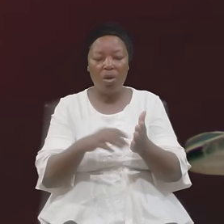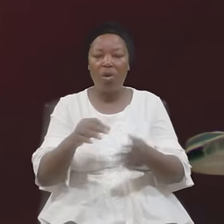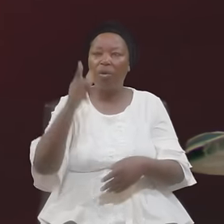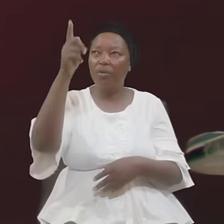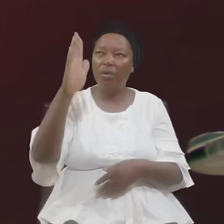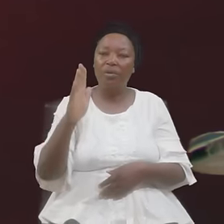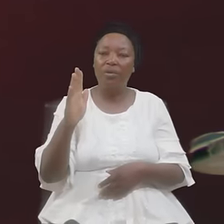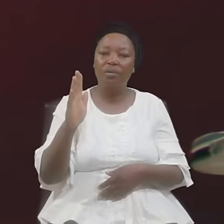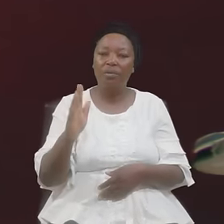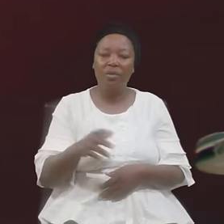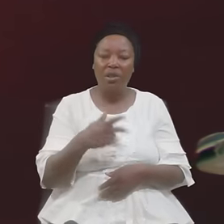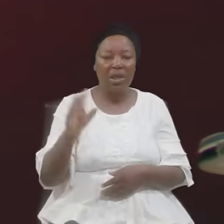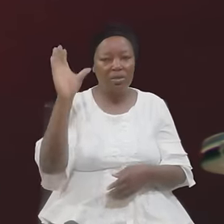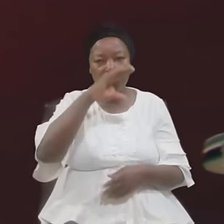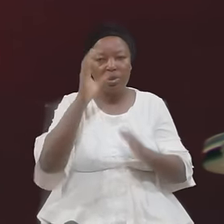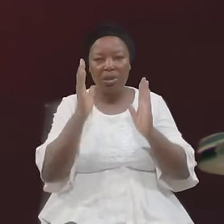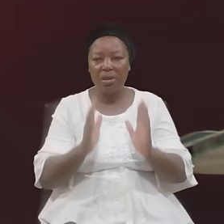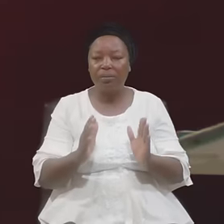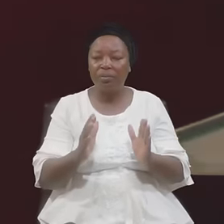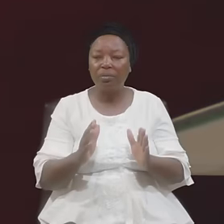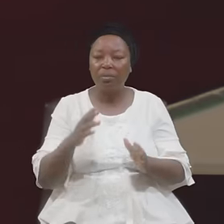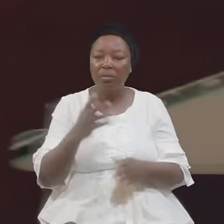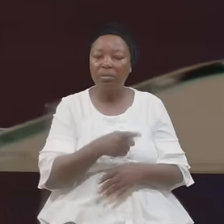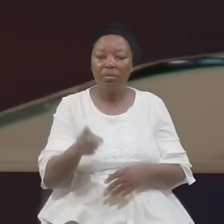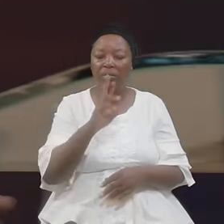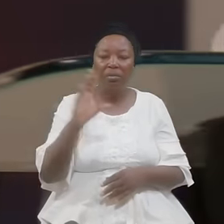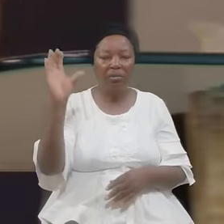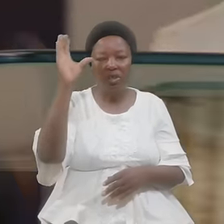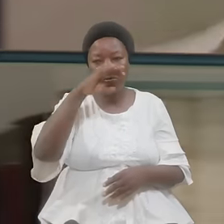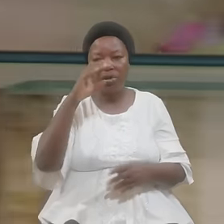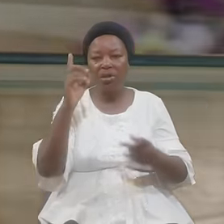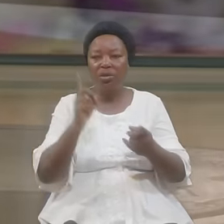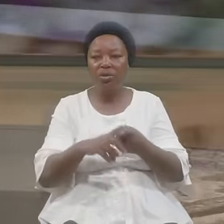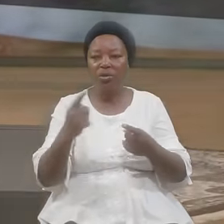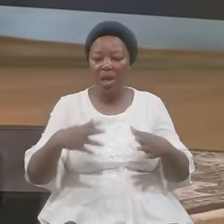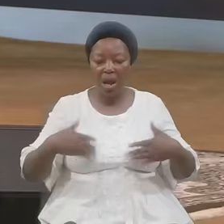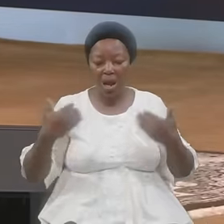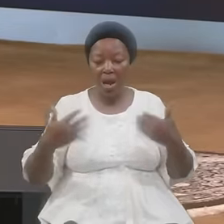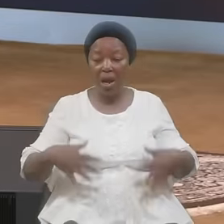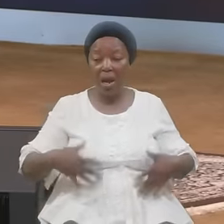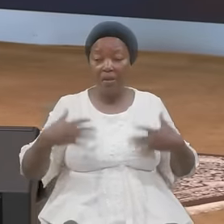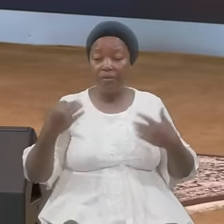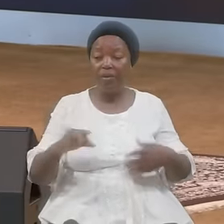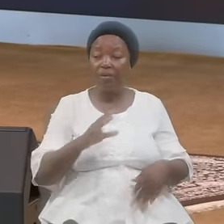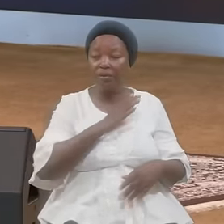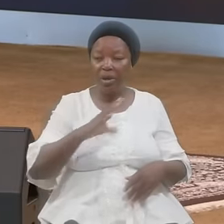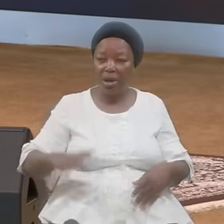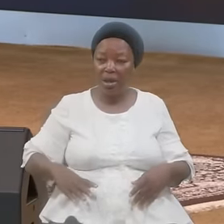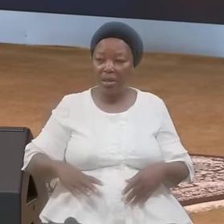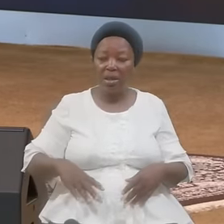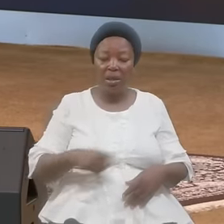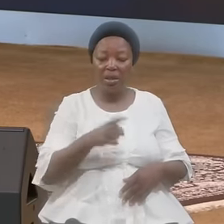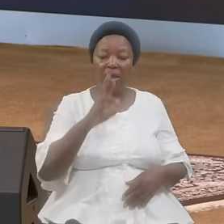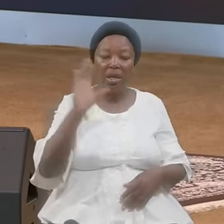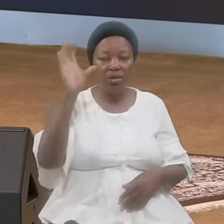The stranger They are Strange To the Life Of Christ The stranger